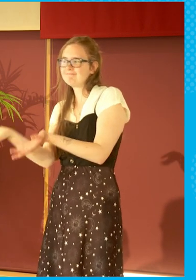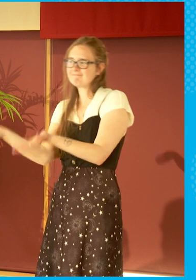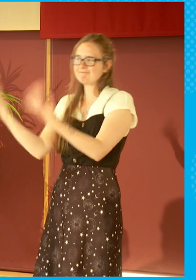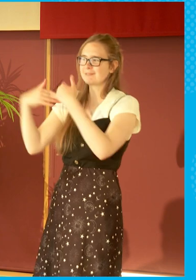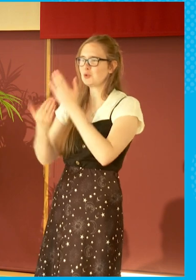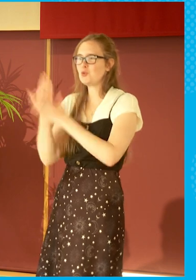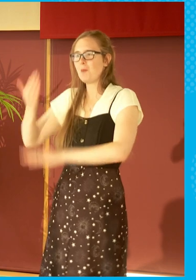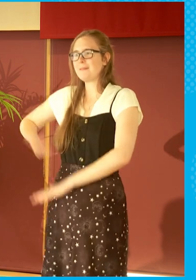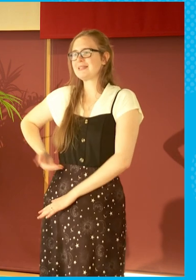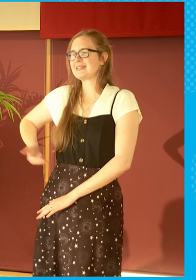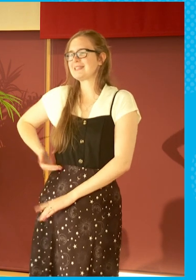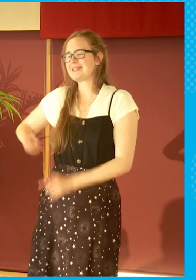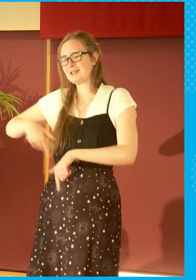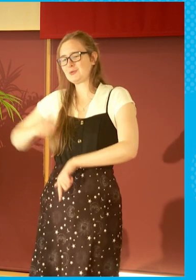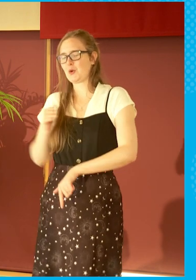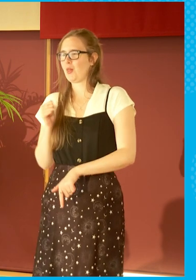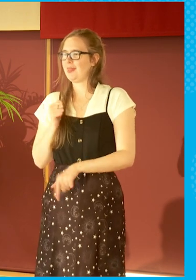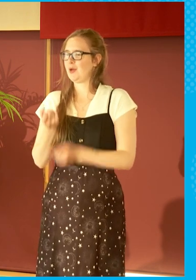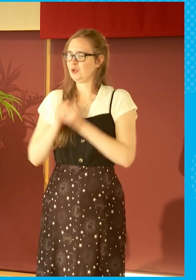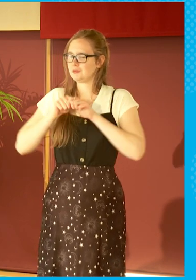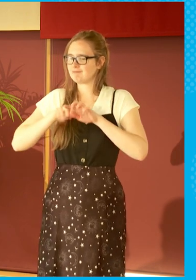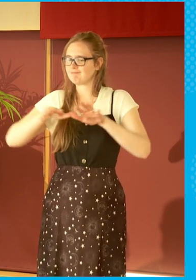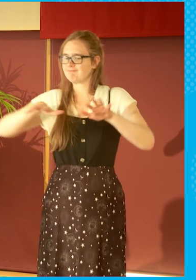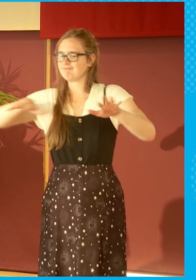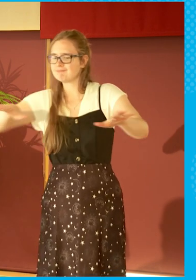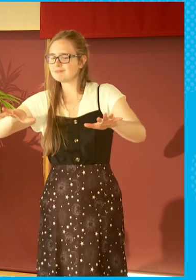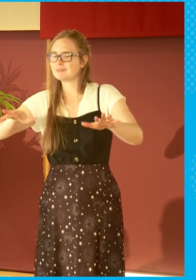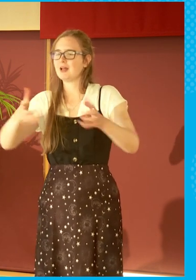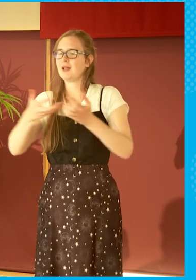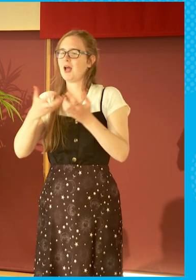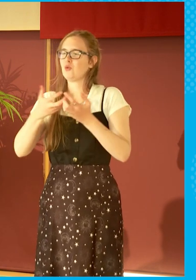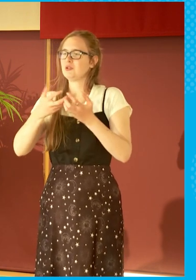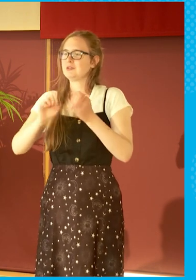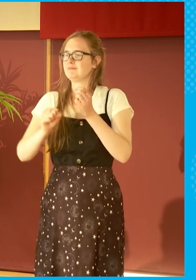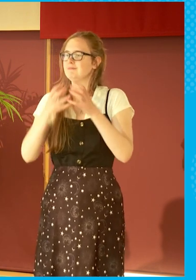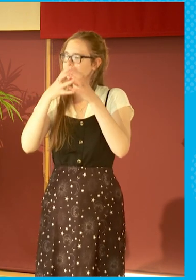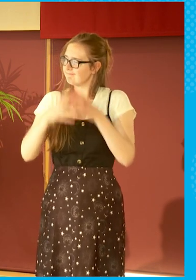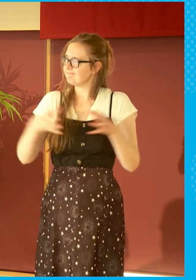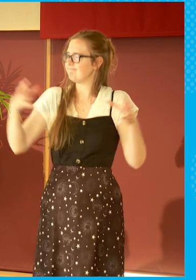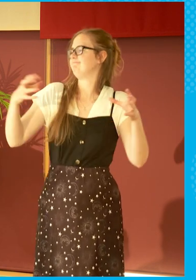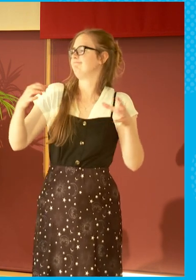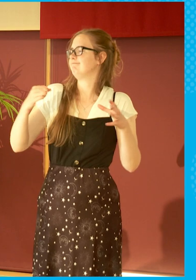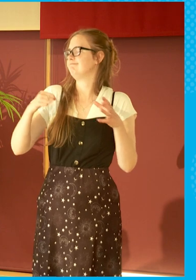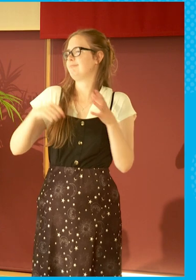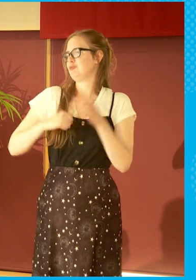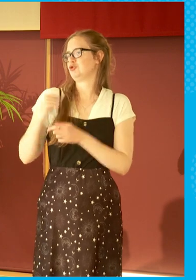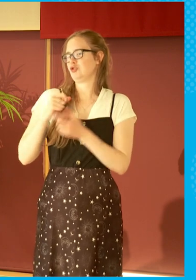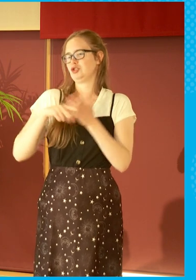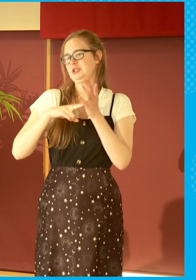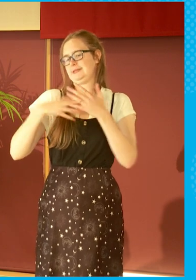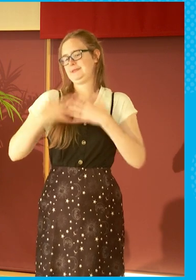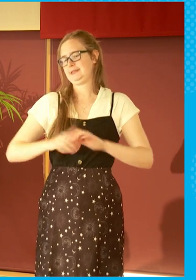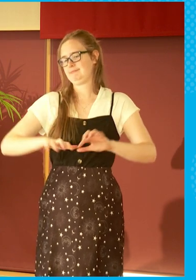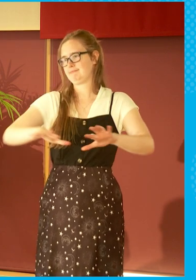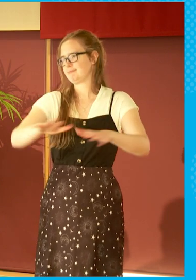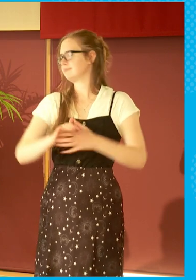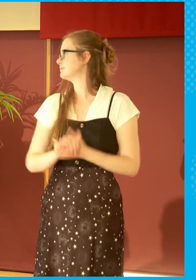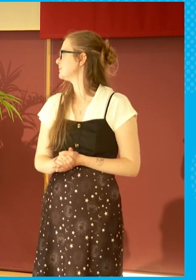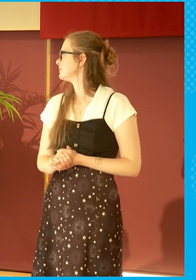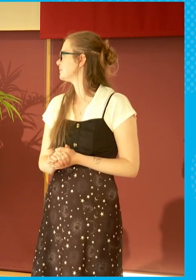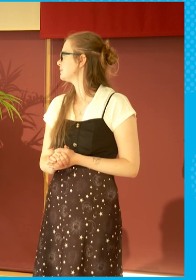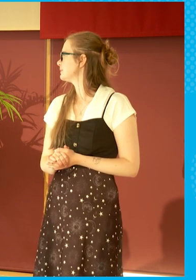business which circumvents the kind of constraints that we've had for decades now. Luke,